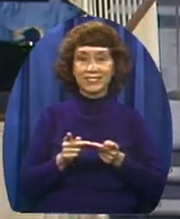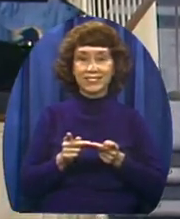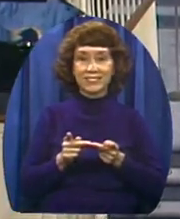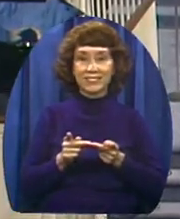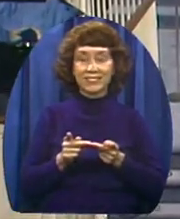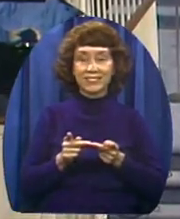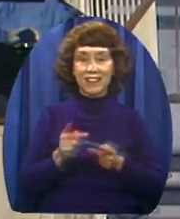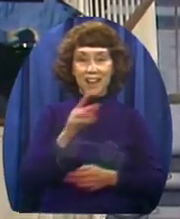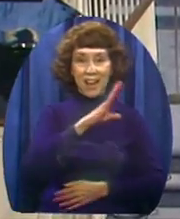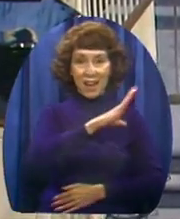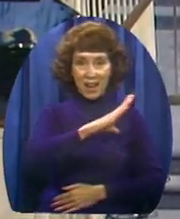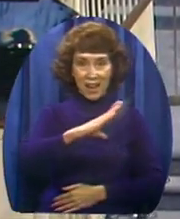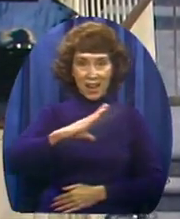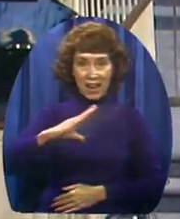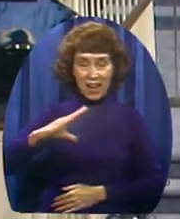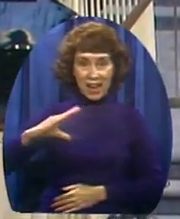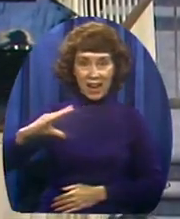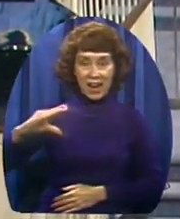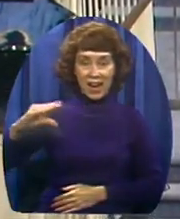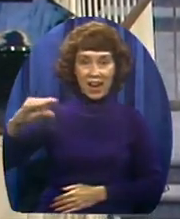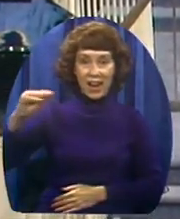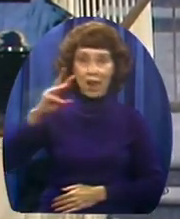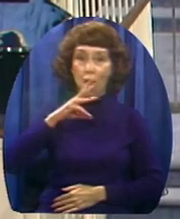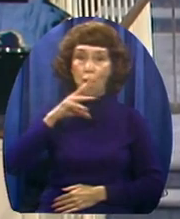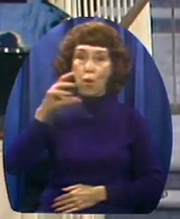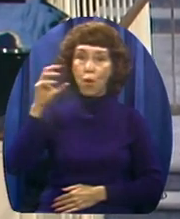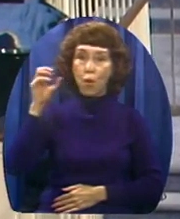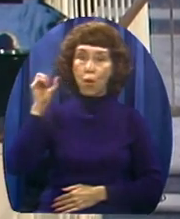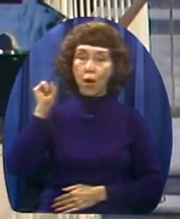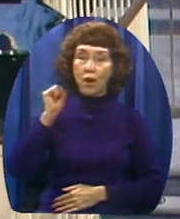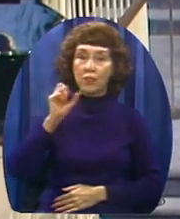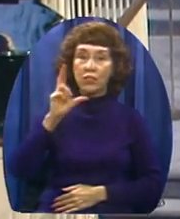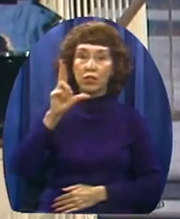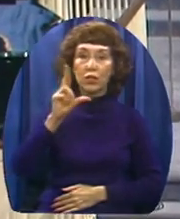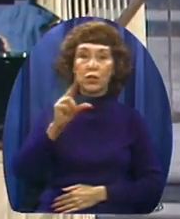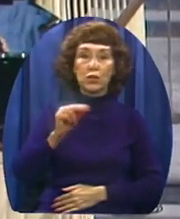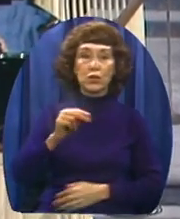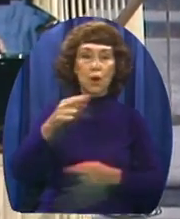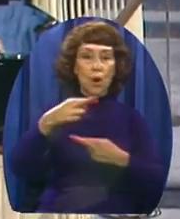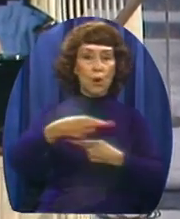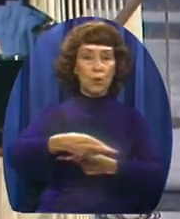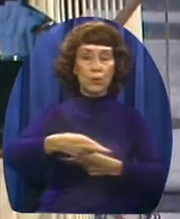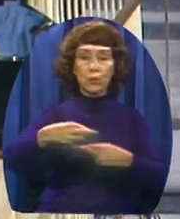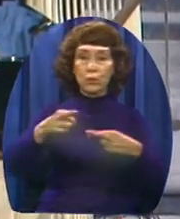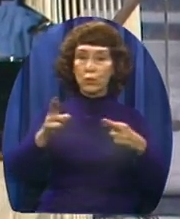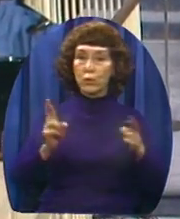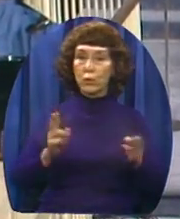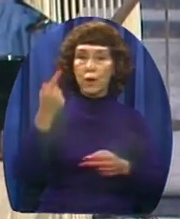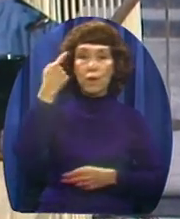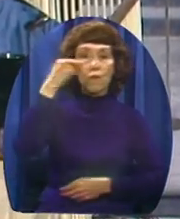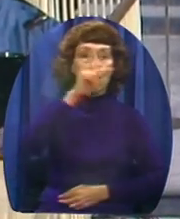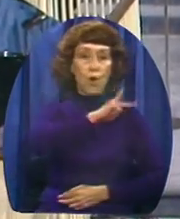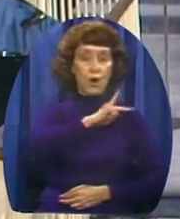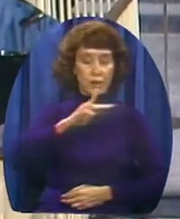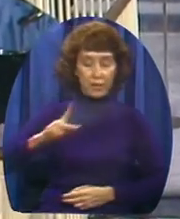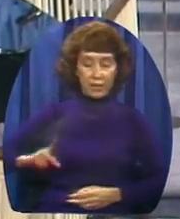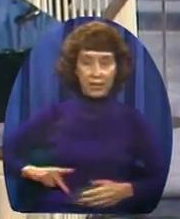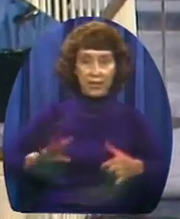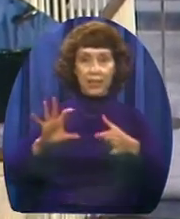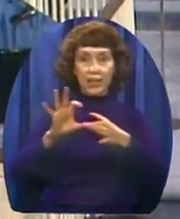And there was room for the King of